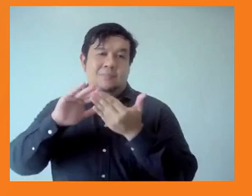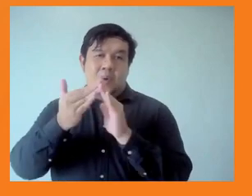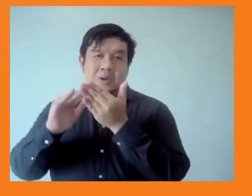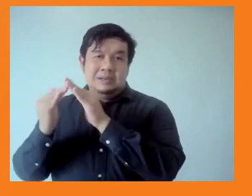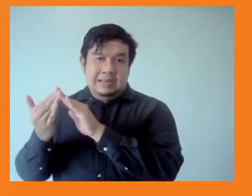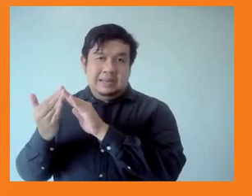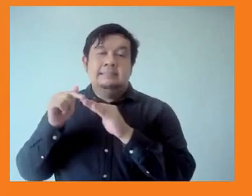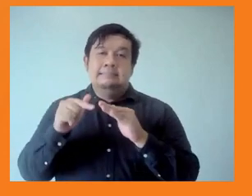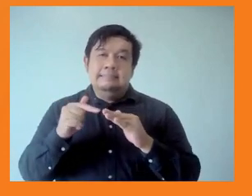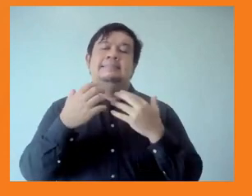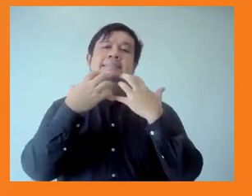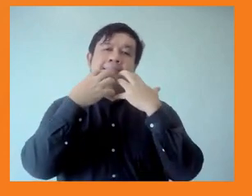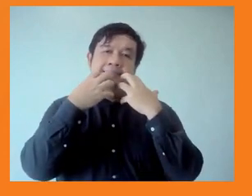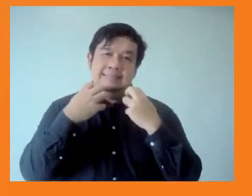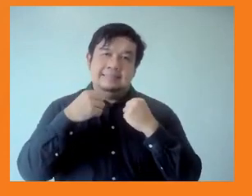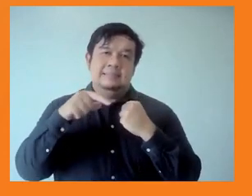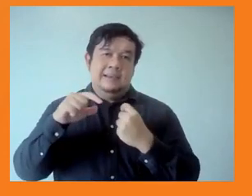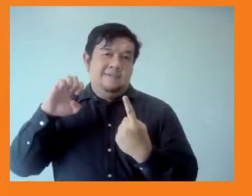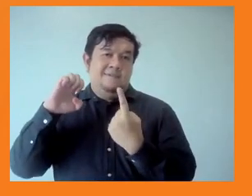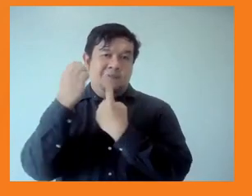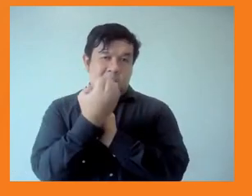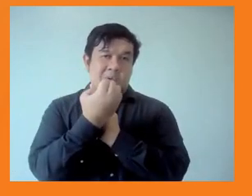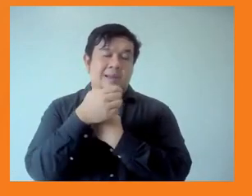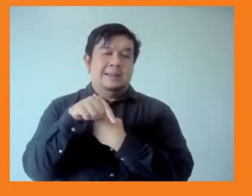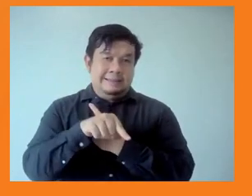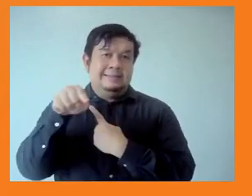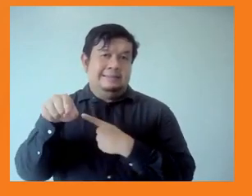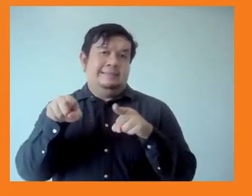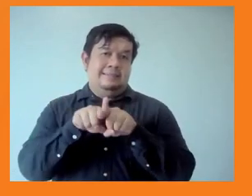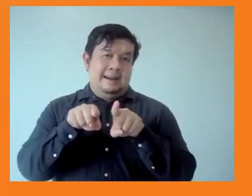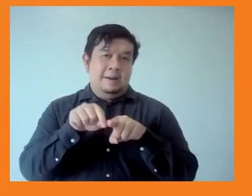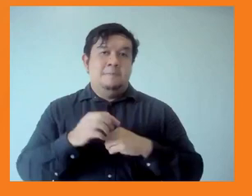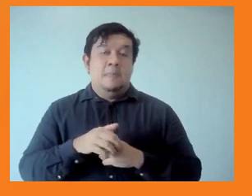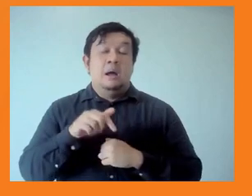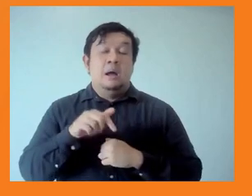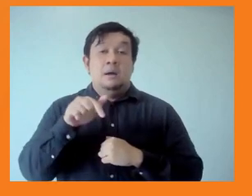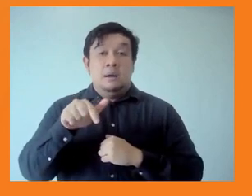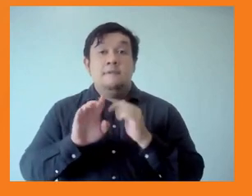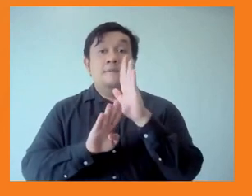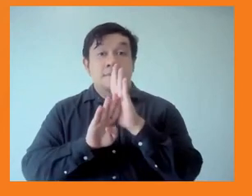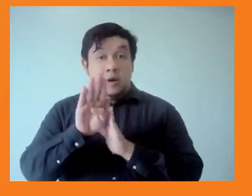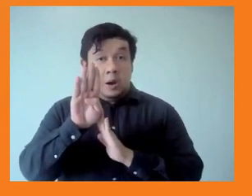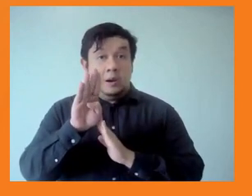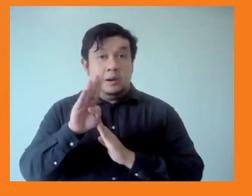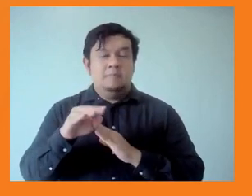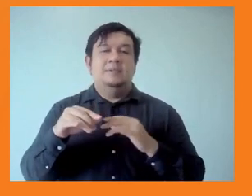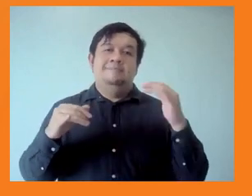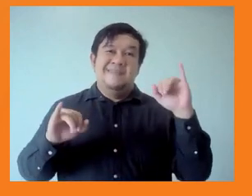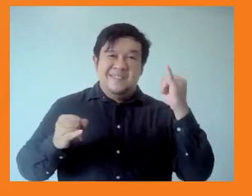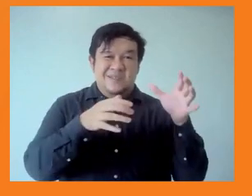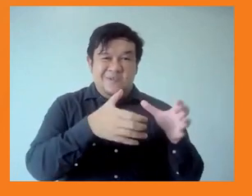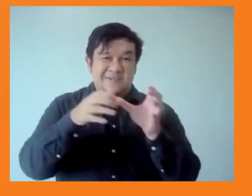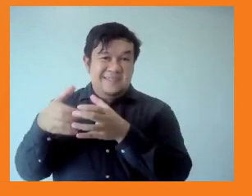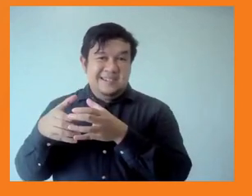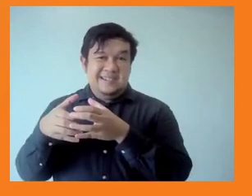developing member countries and internet indigenous peoples can lead the way. There are incredibly great alternatives from